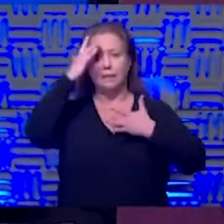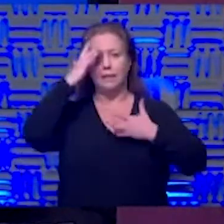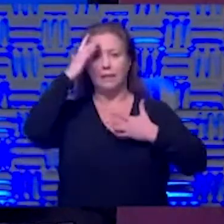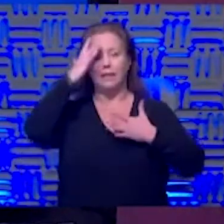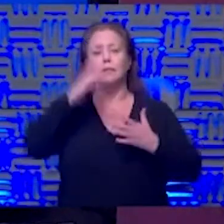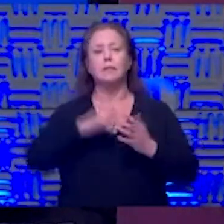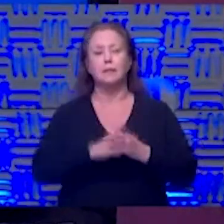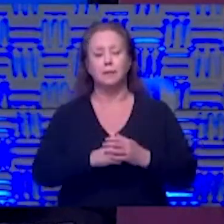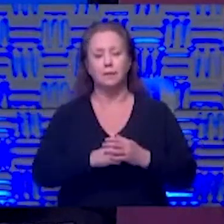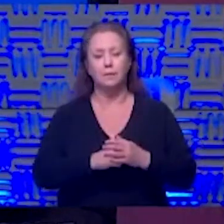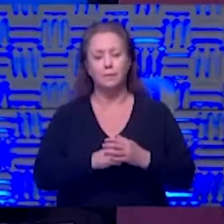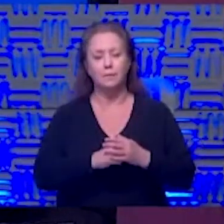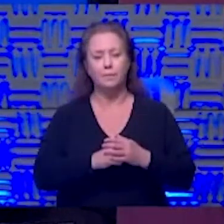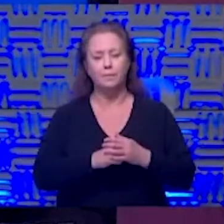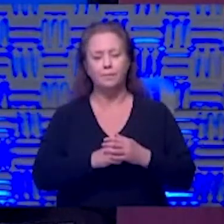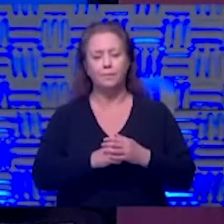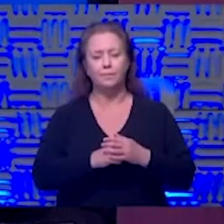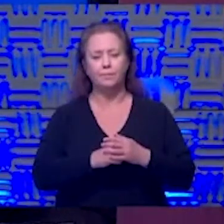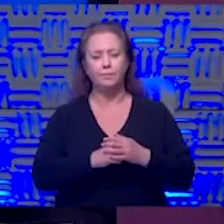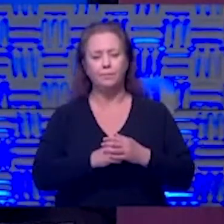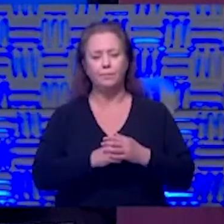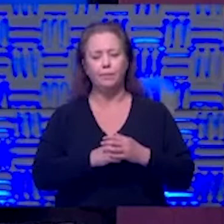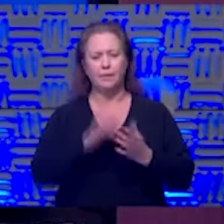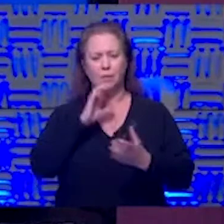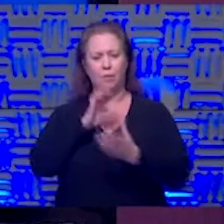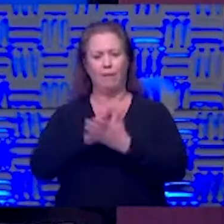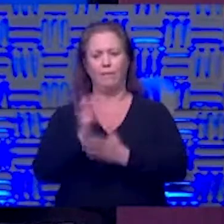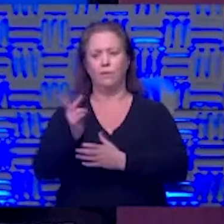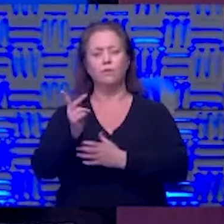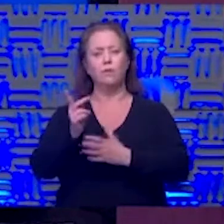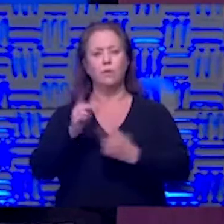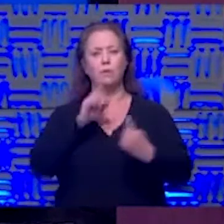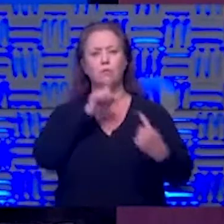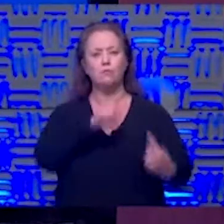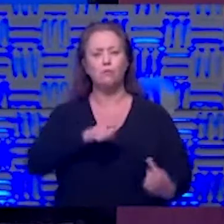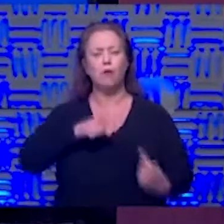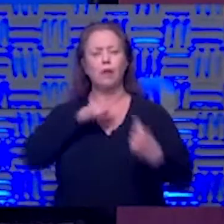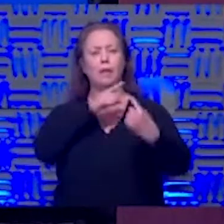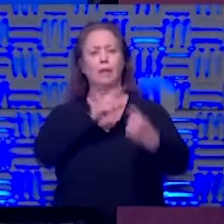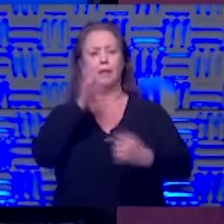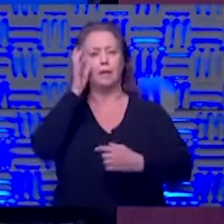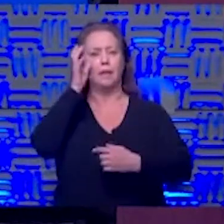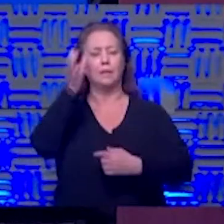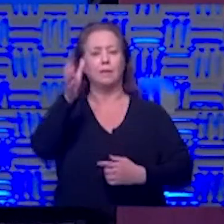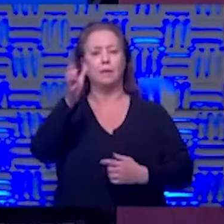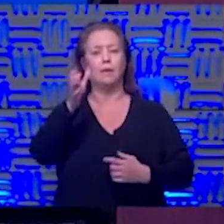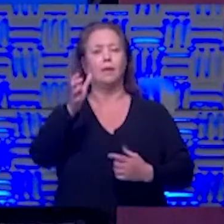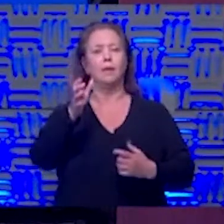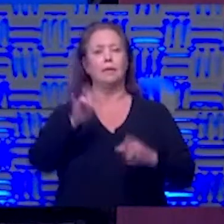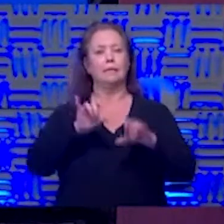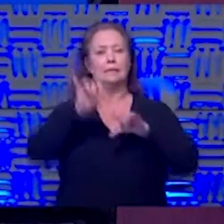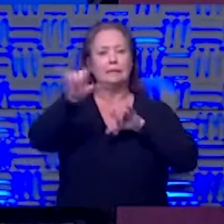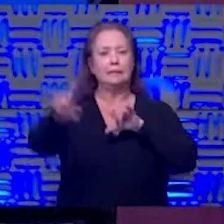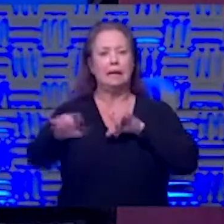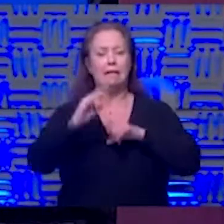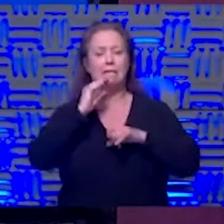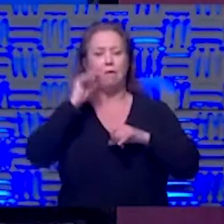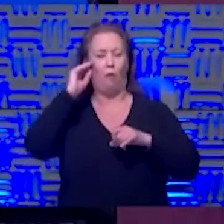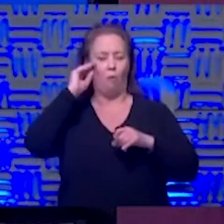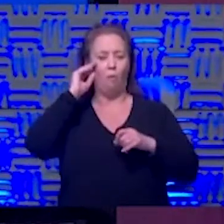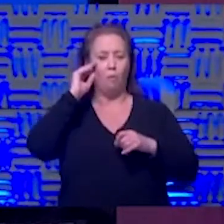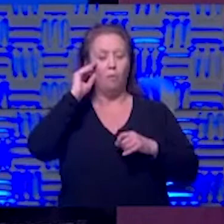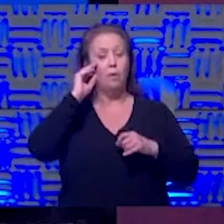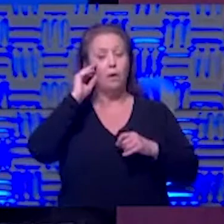probably had a bad lung disease and and he and his wife are really struggling with this concept of having to stay at home so much